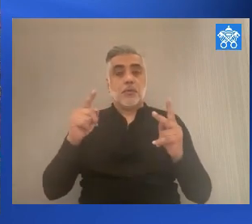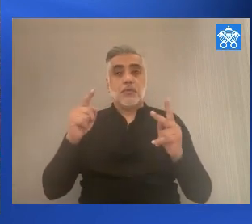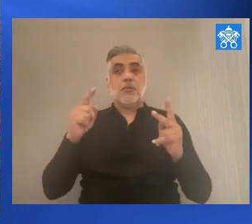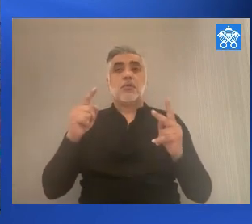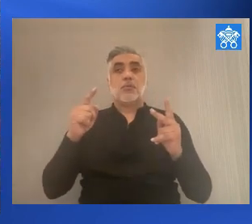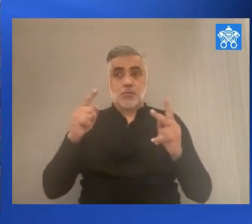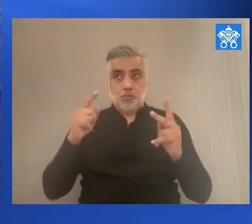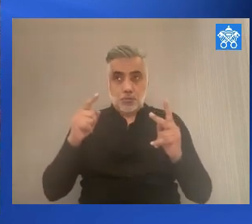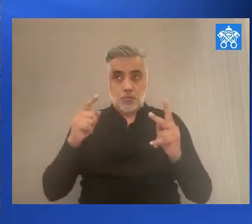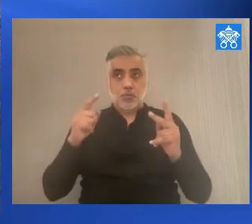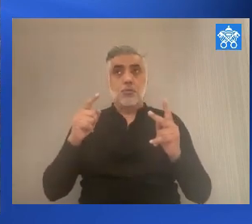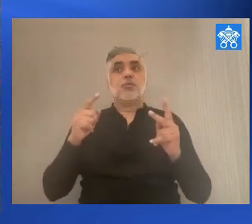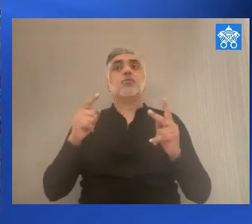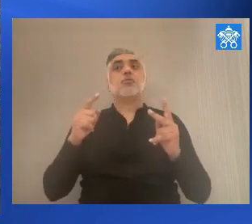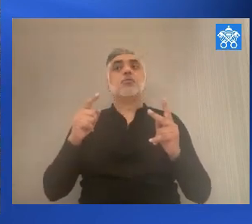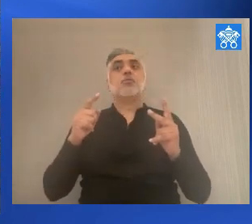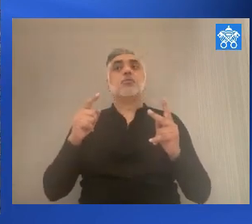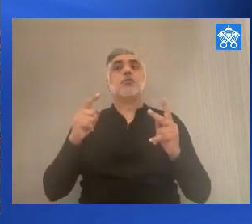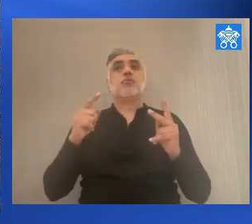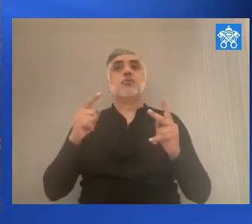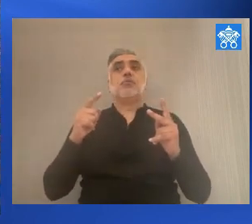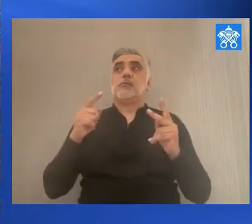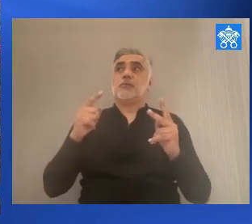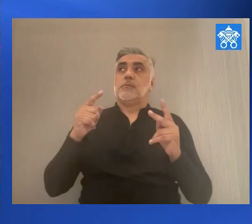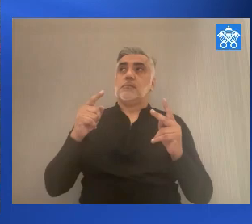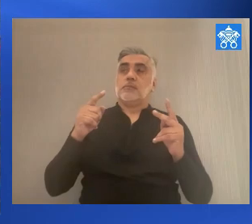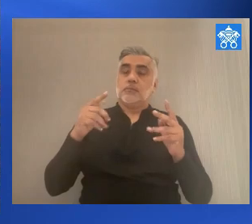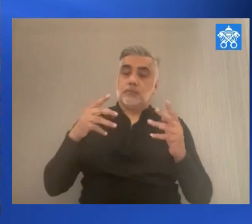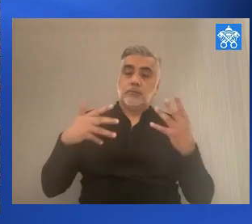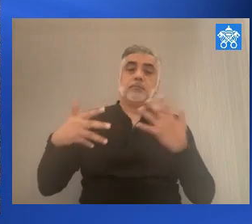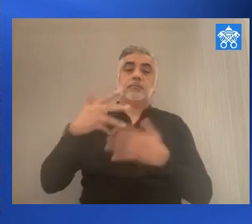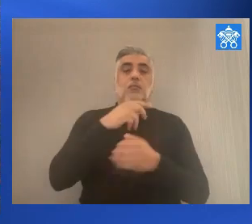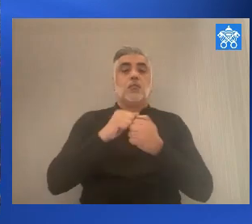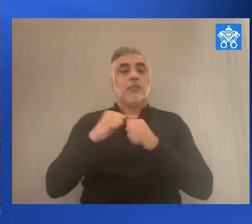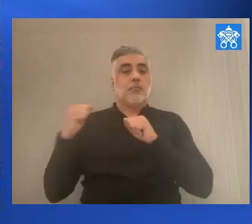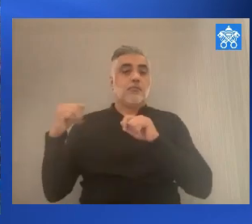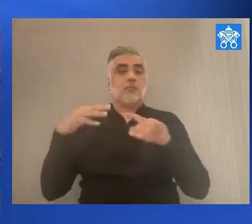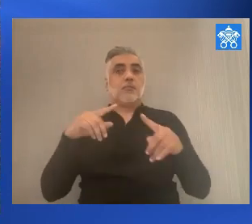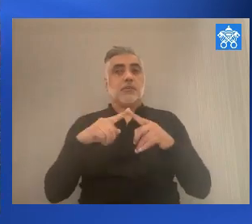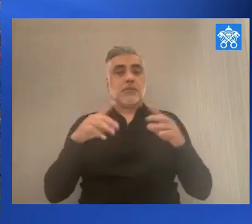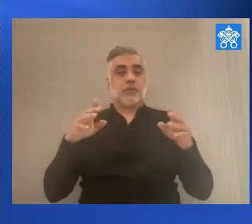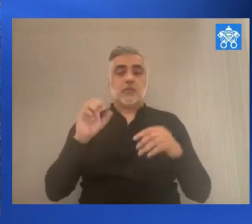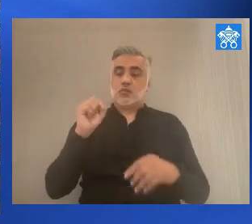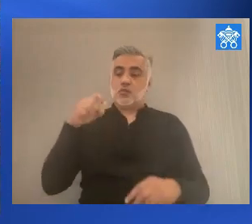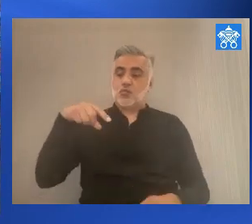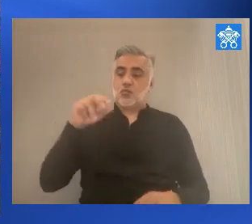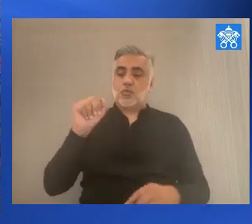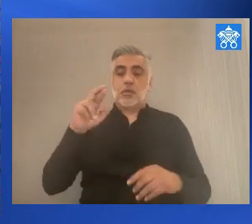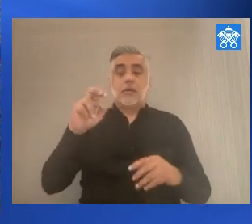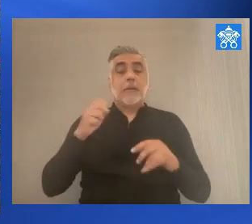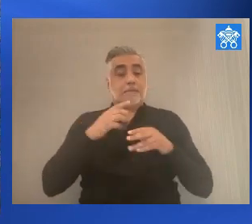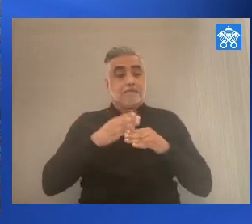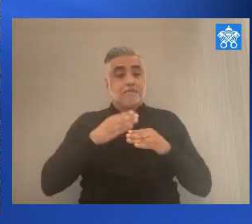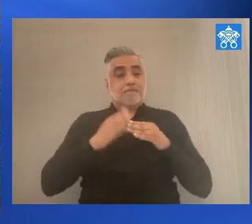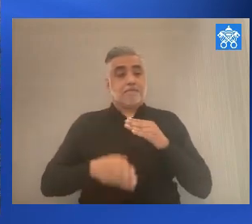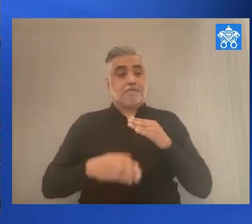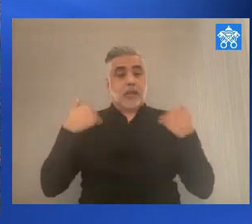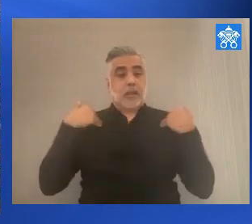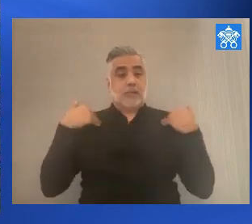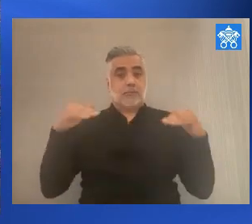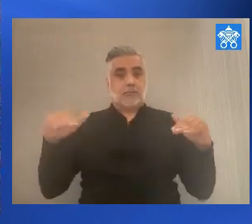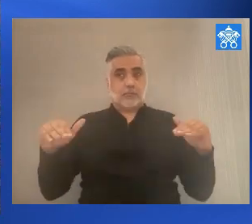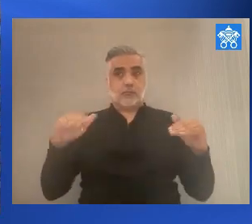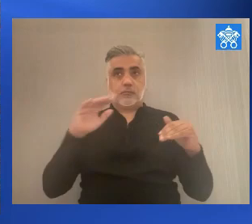the pilgrims that are gathered in the square. And that brings us to the end of the Angelus of the